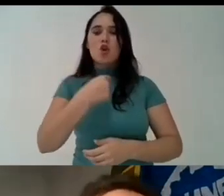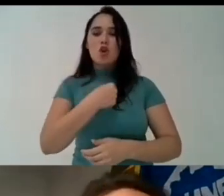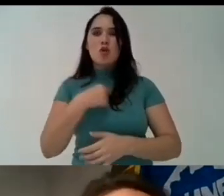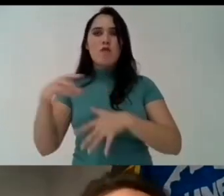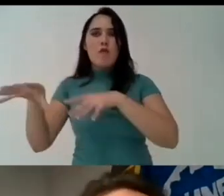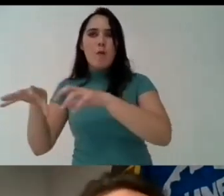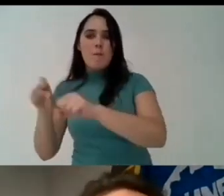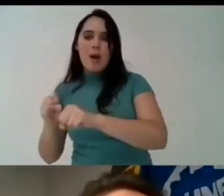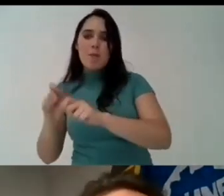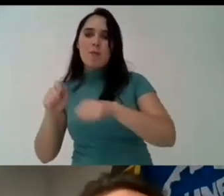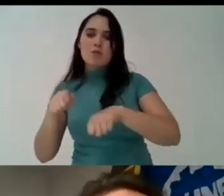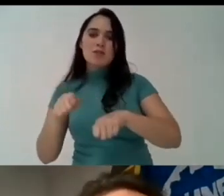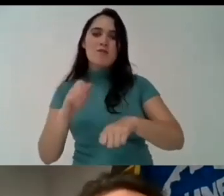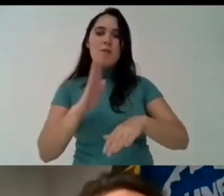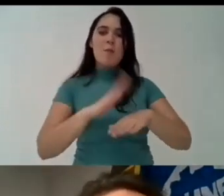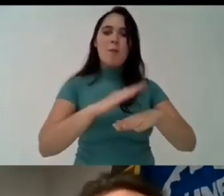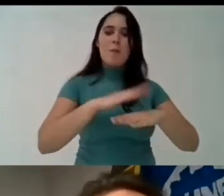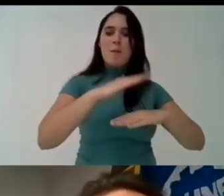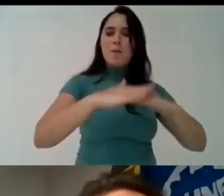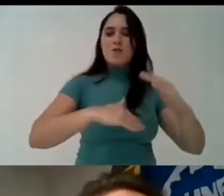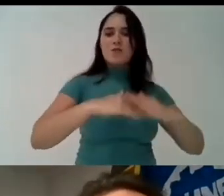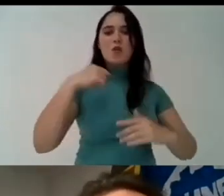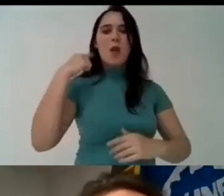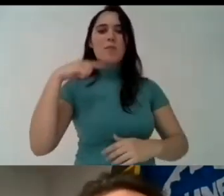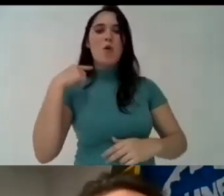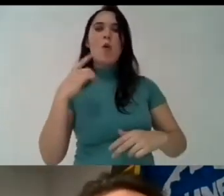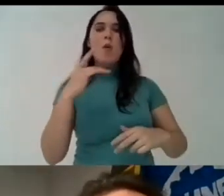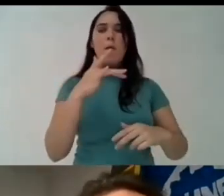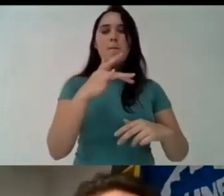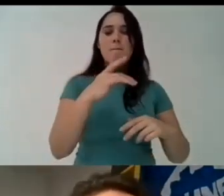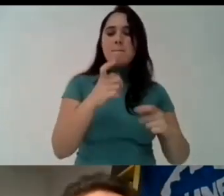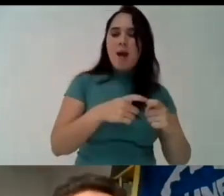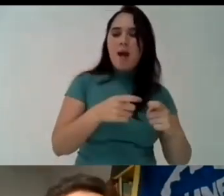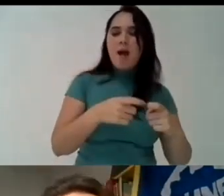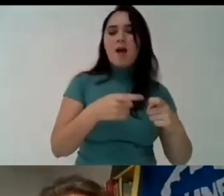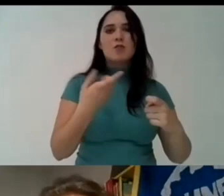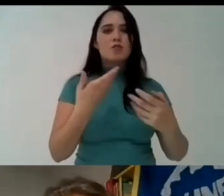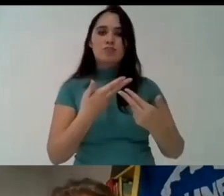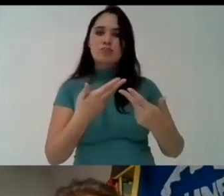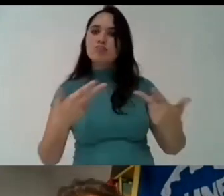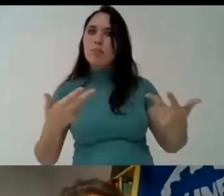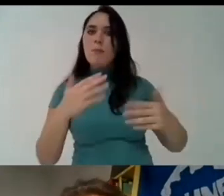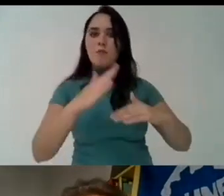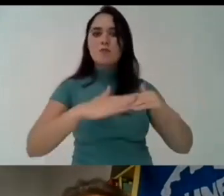how uh we are going to have uh how we're gonna